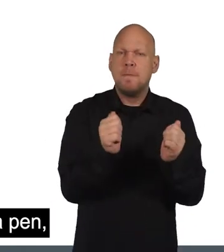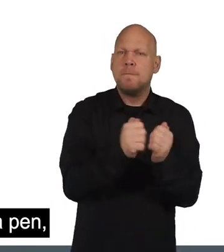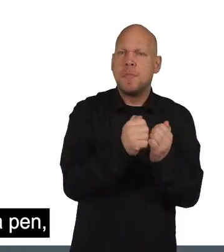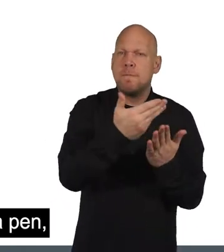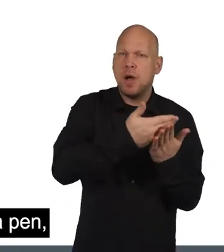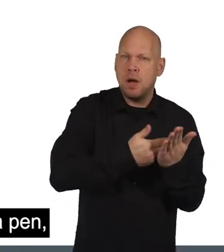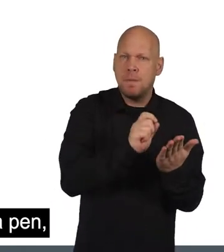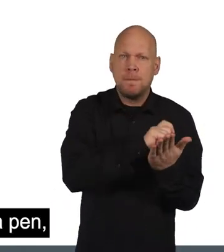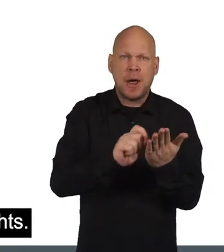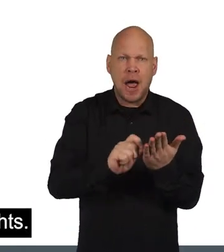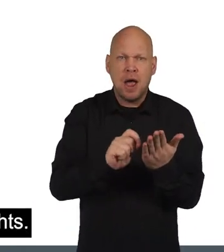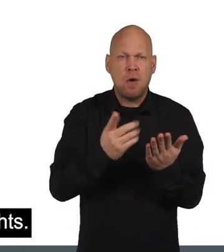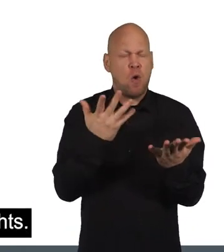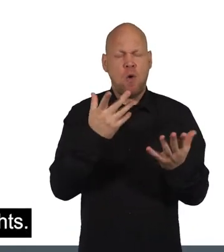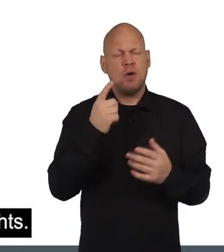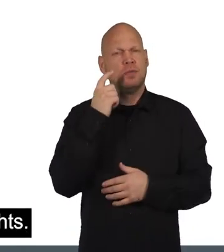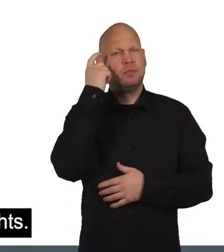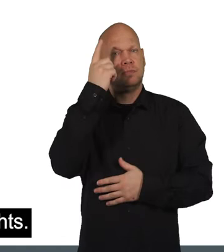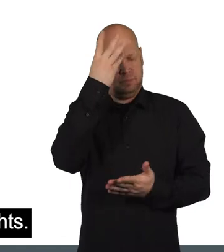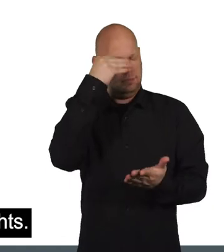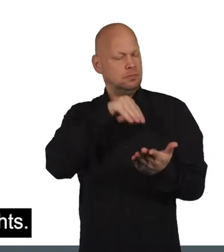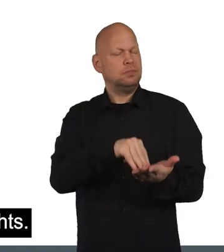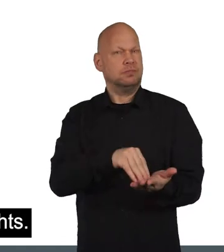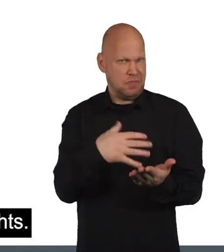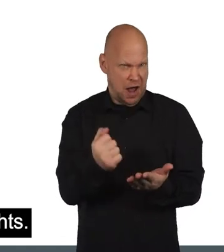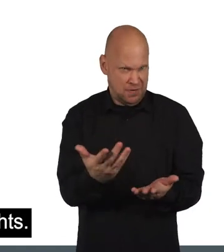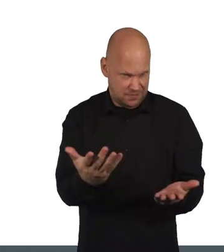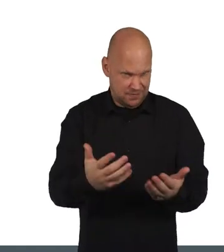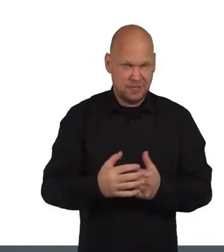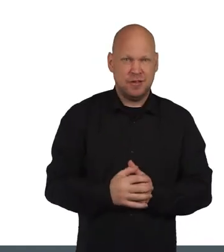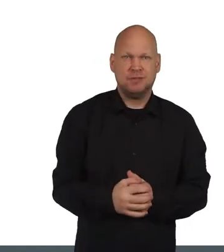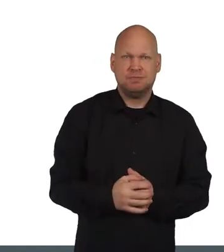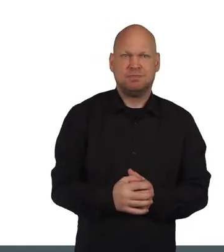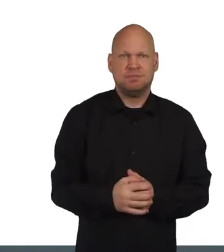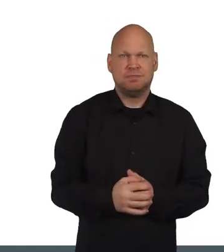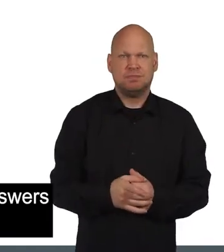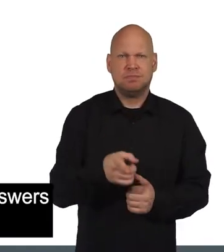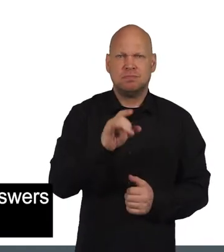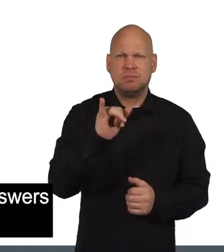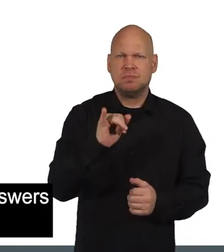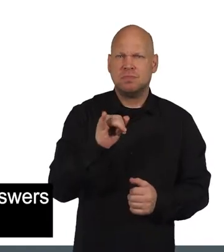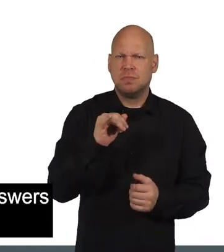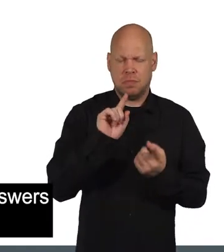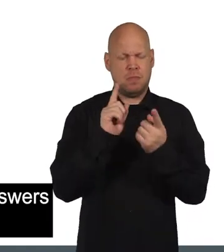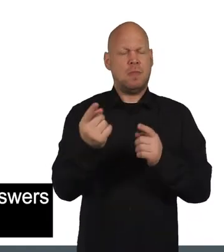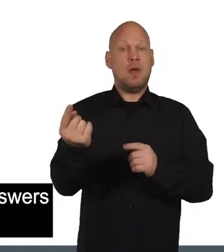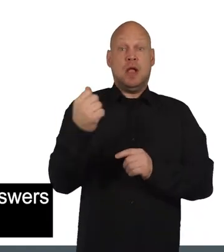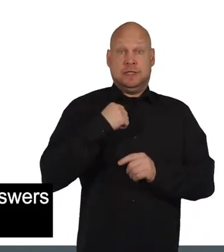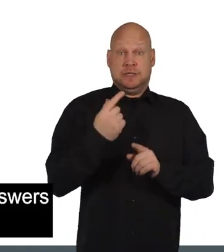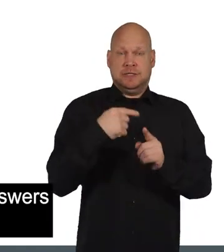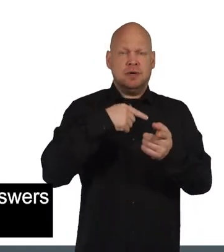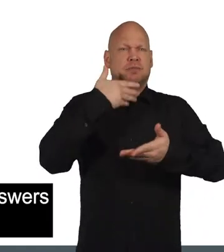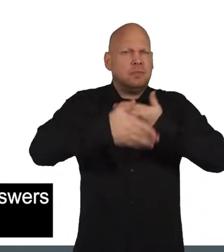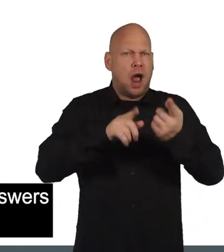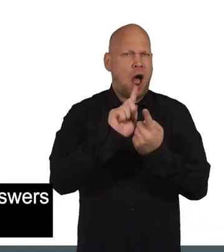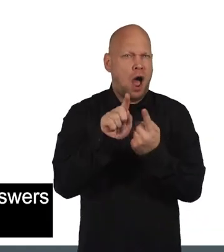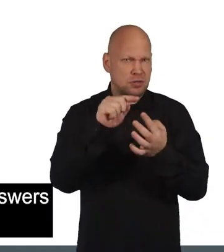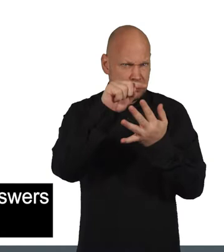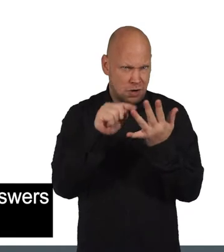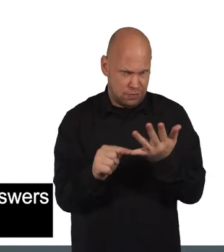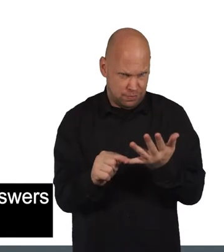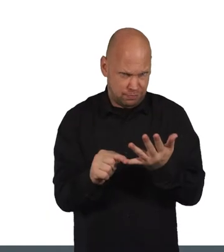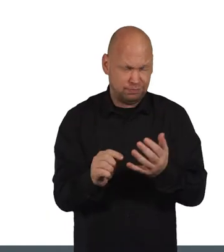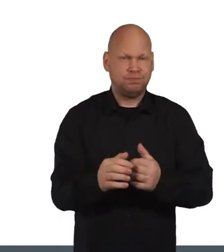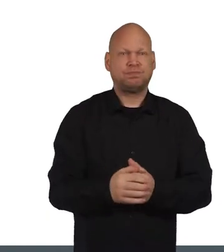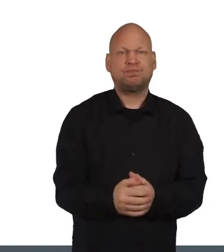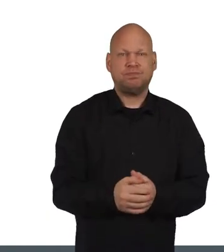piece of paper and a pen or another way of putting down your thoughts. Later on, we're going to come back to the answers you give.